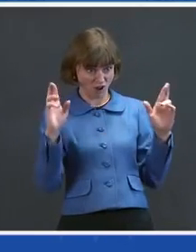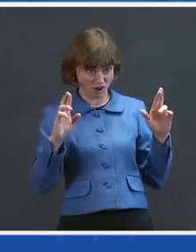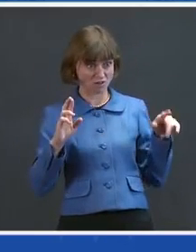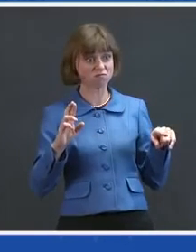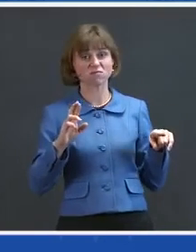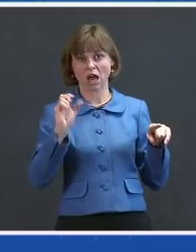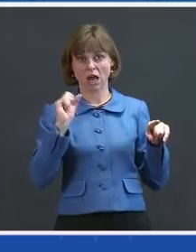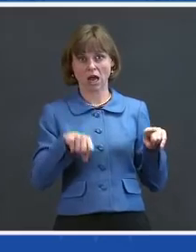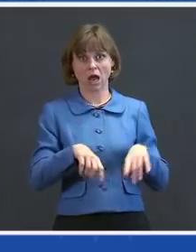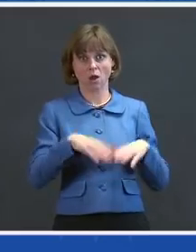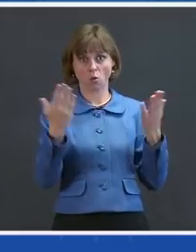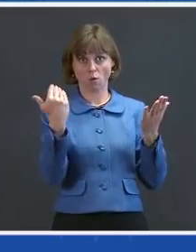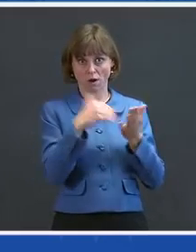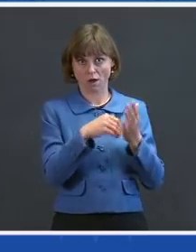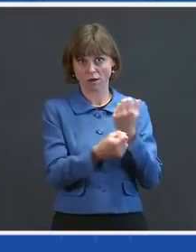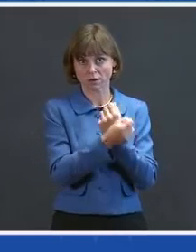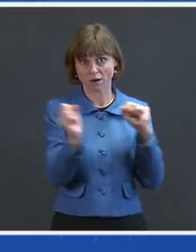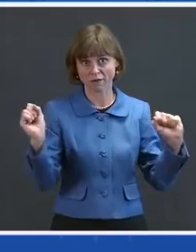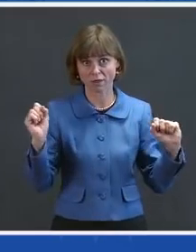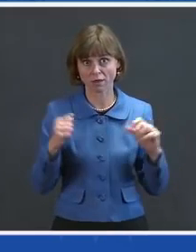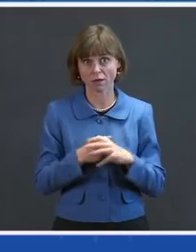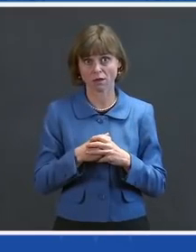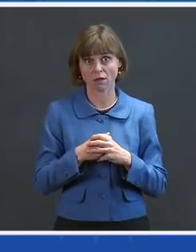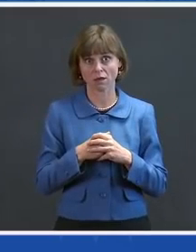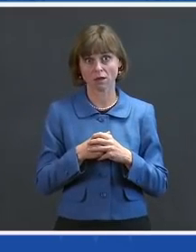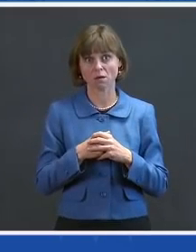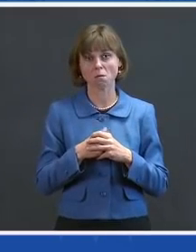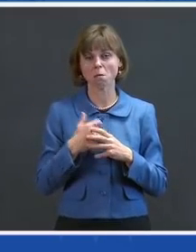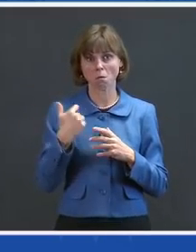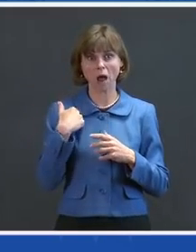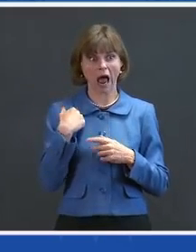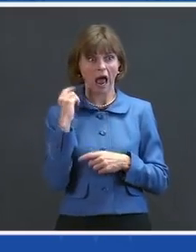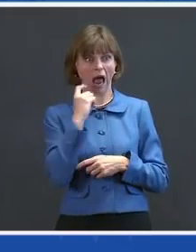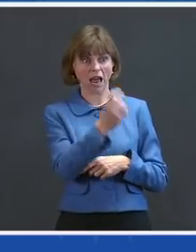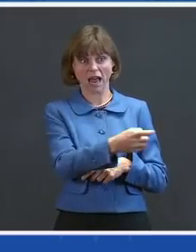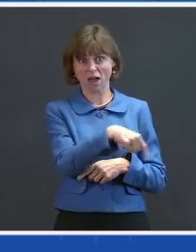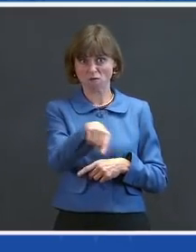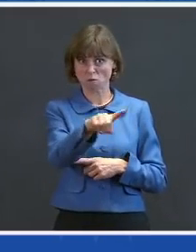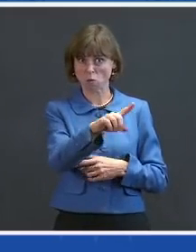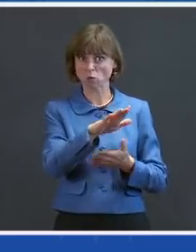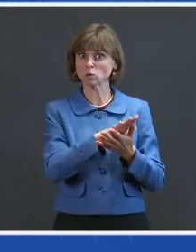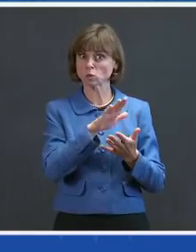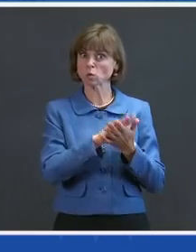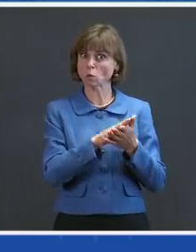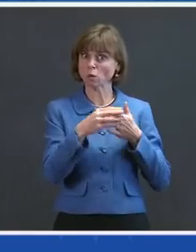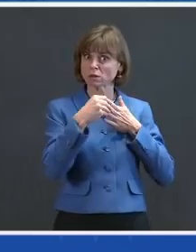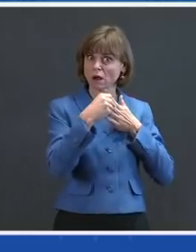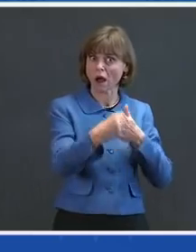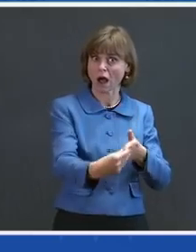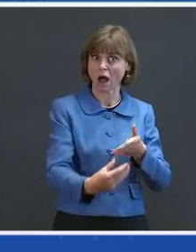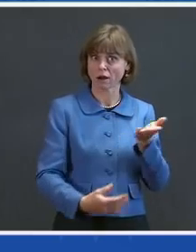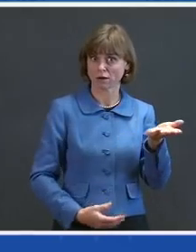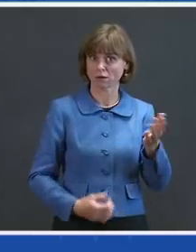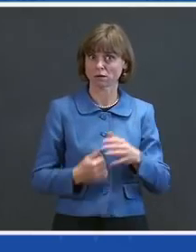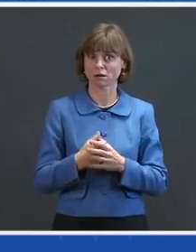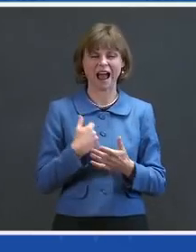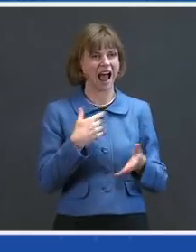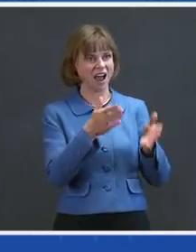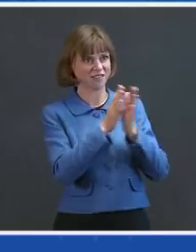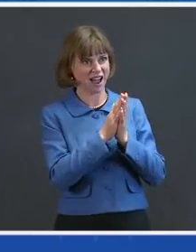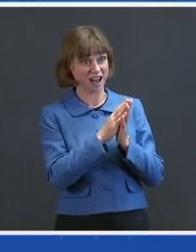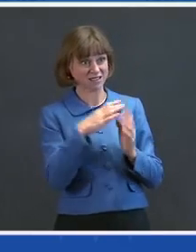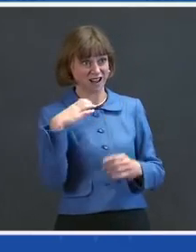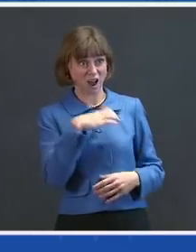to reopen safely. I have given those schools a roadmap. I've asked Congress to give them the tools.